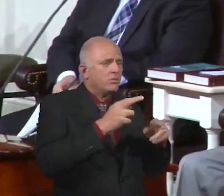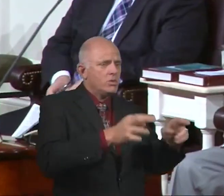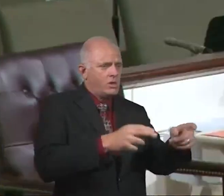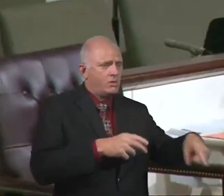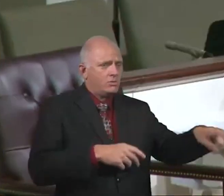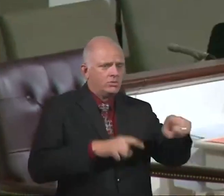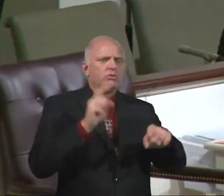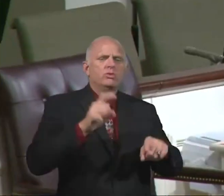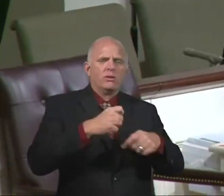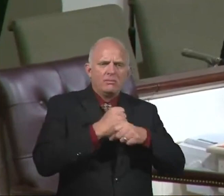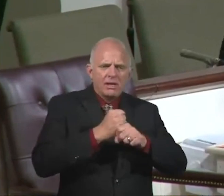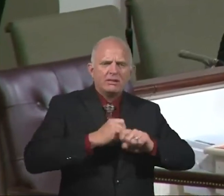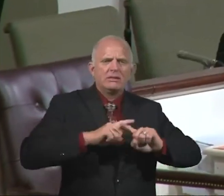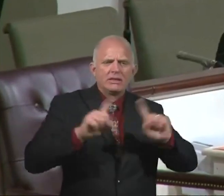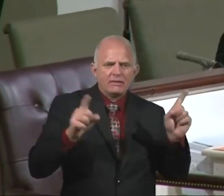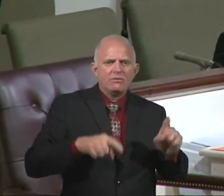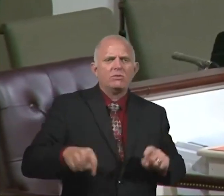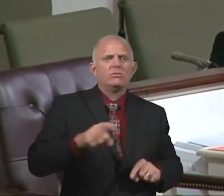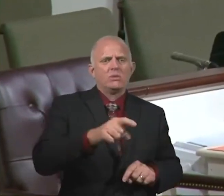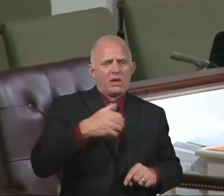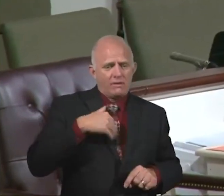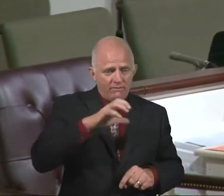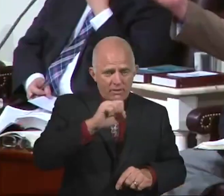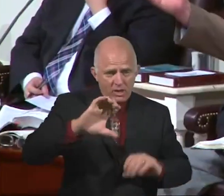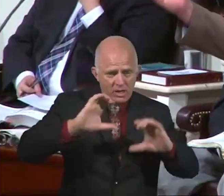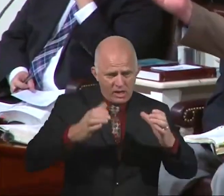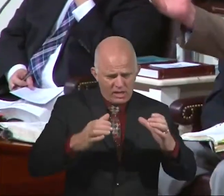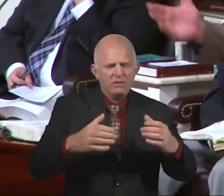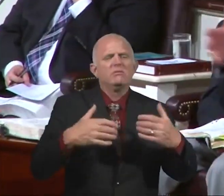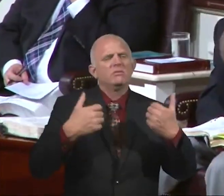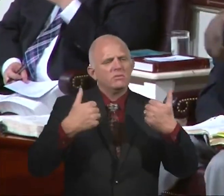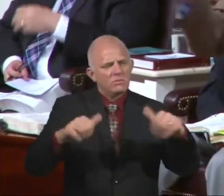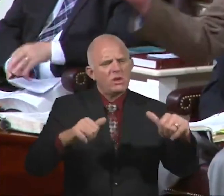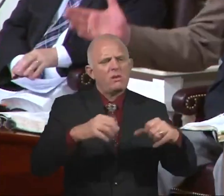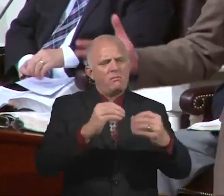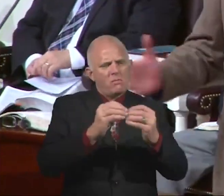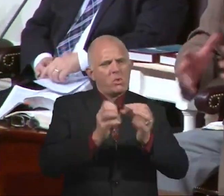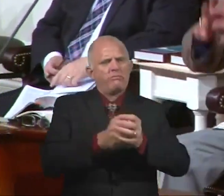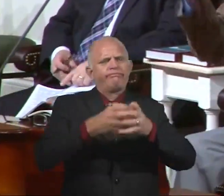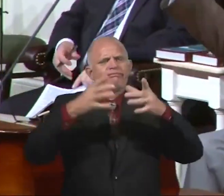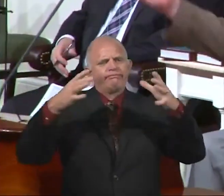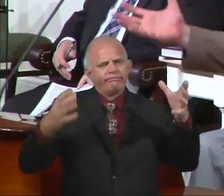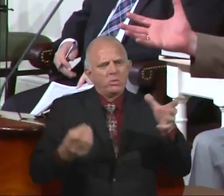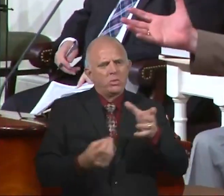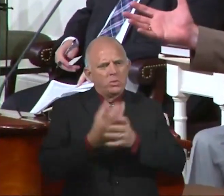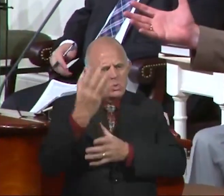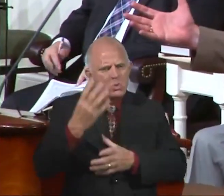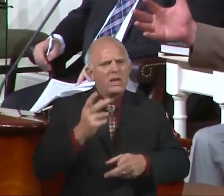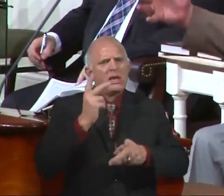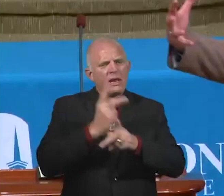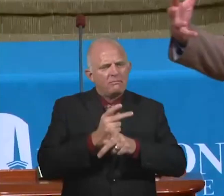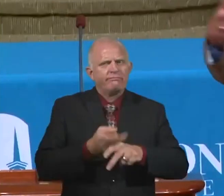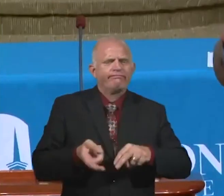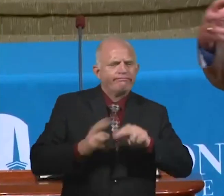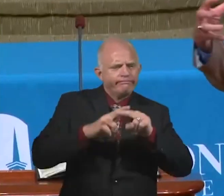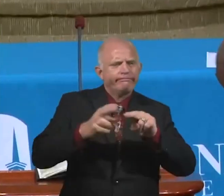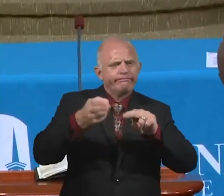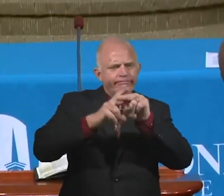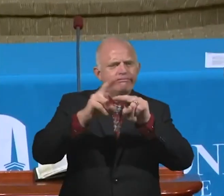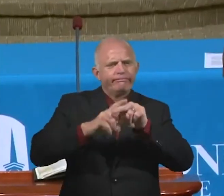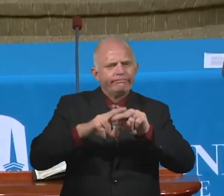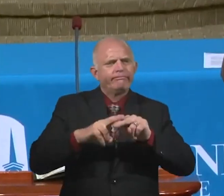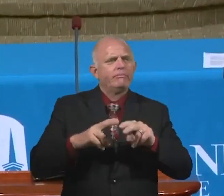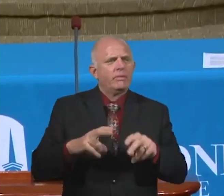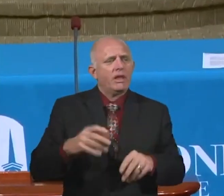grow that enrollment to eight. In that Sunday school class, wherever you may, whatever it is, keep growing the enrollment. If you just try to